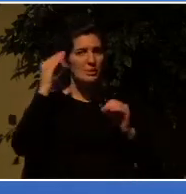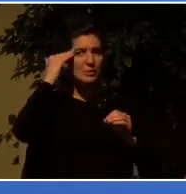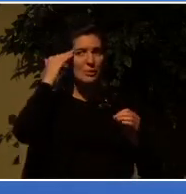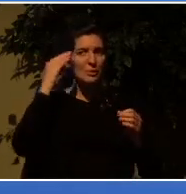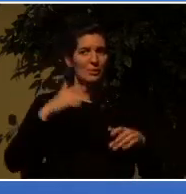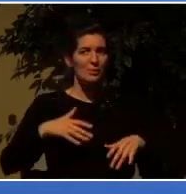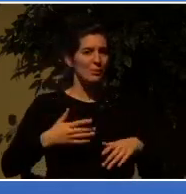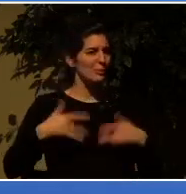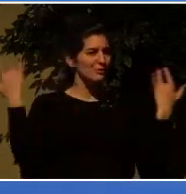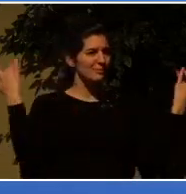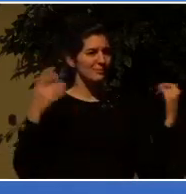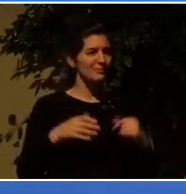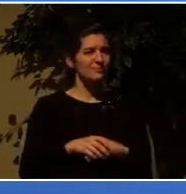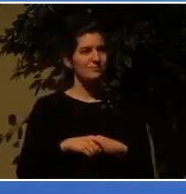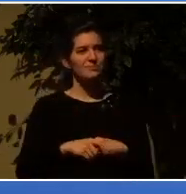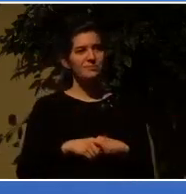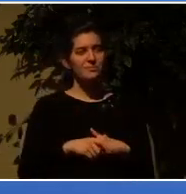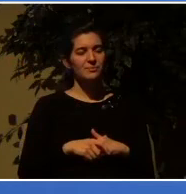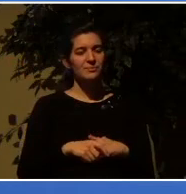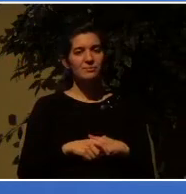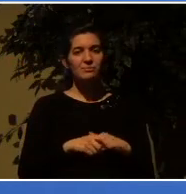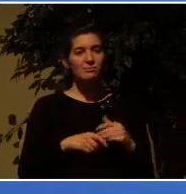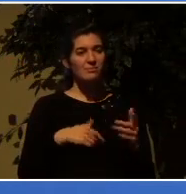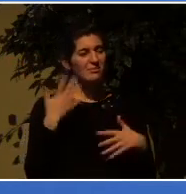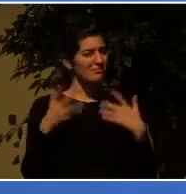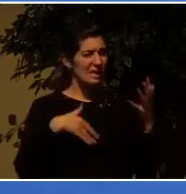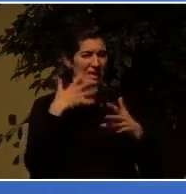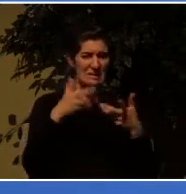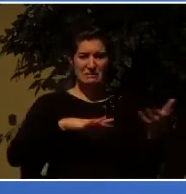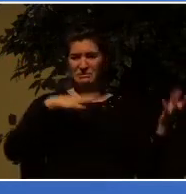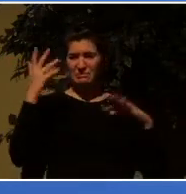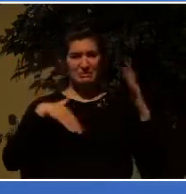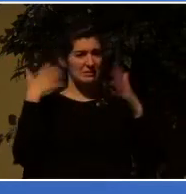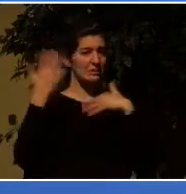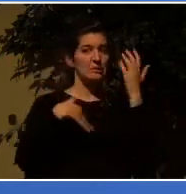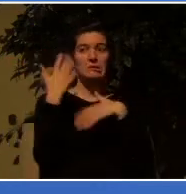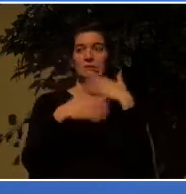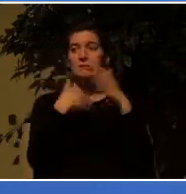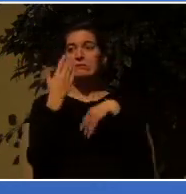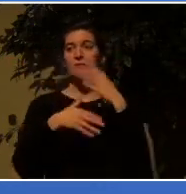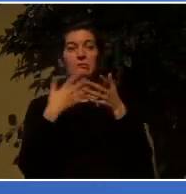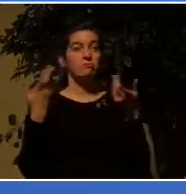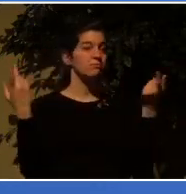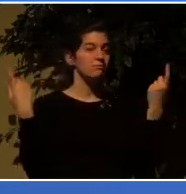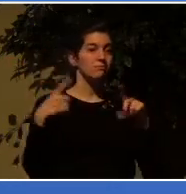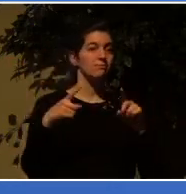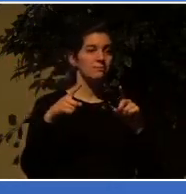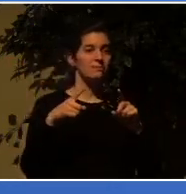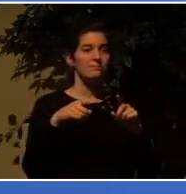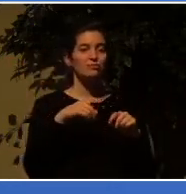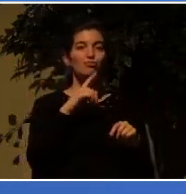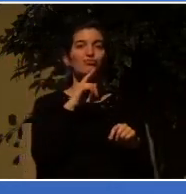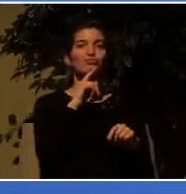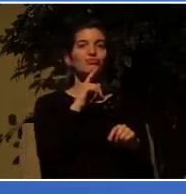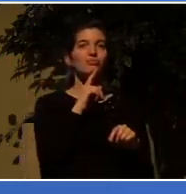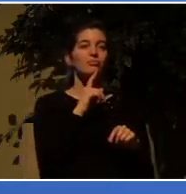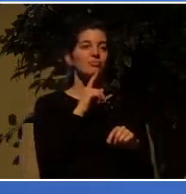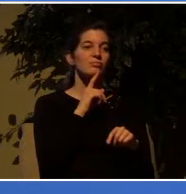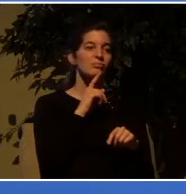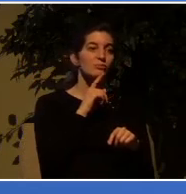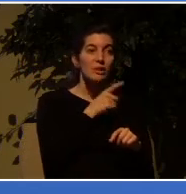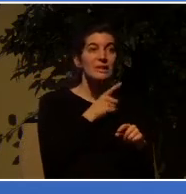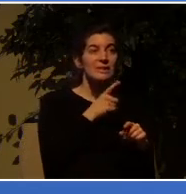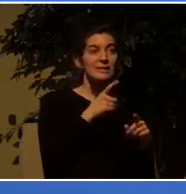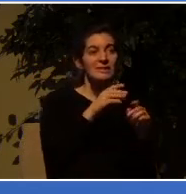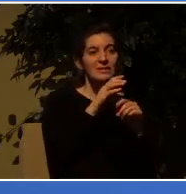before you knew it, this is how we placate the crowd, see? Doesn't matter who's right or